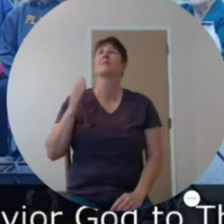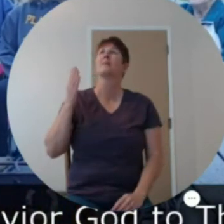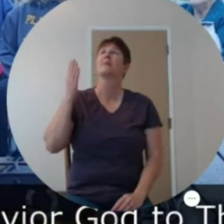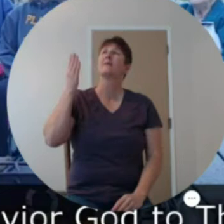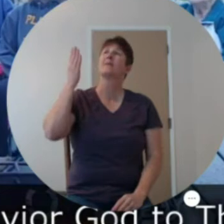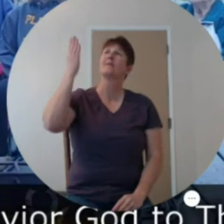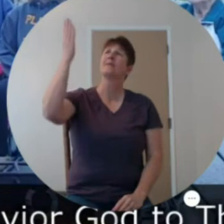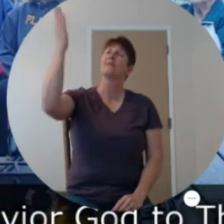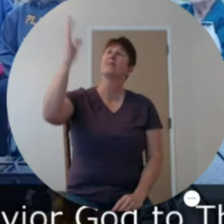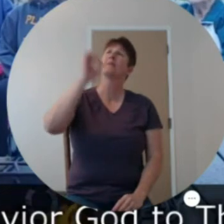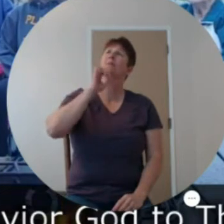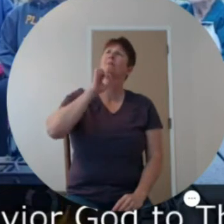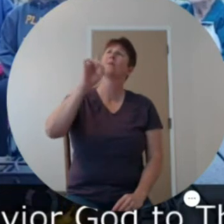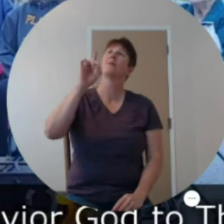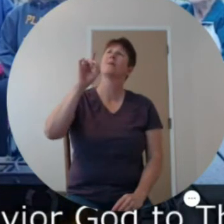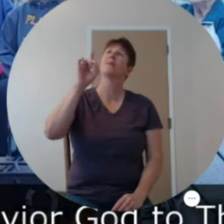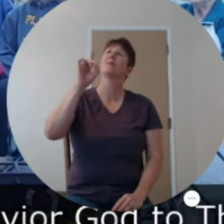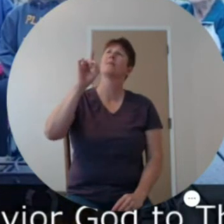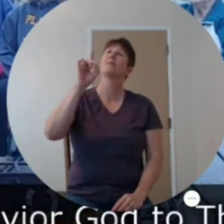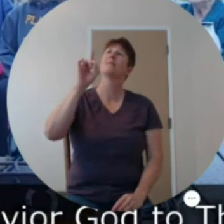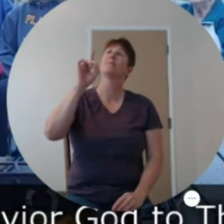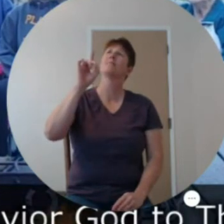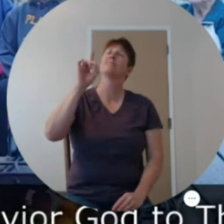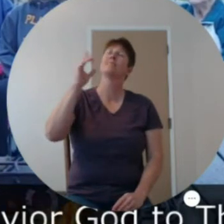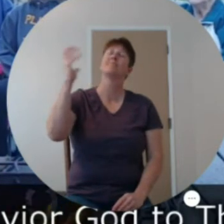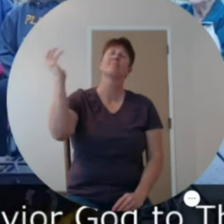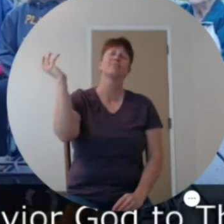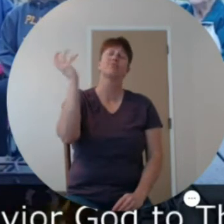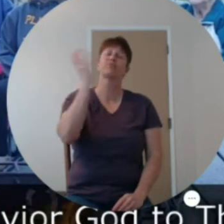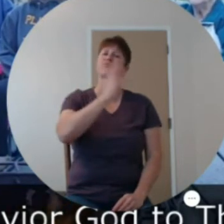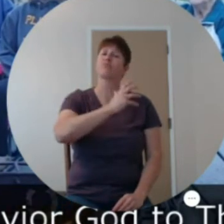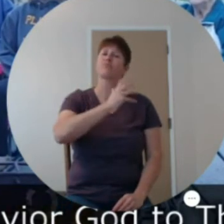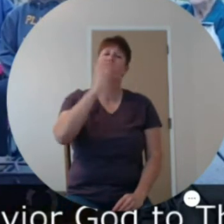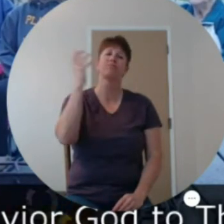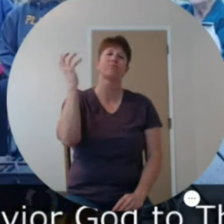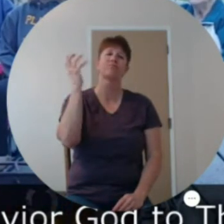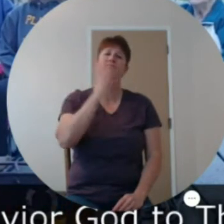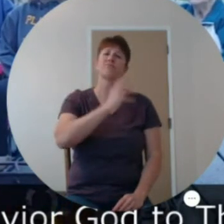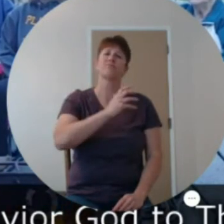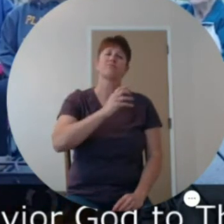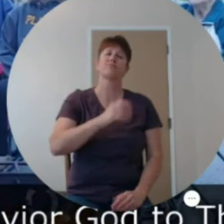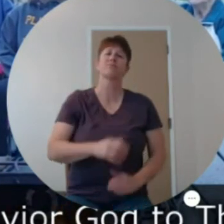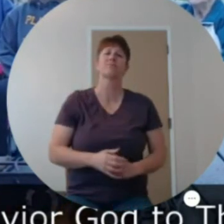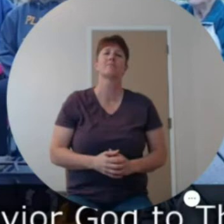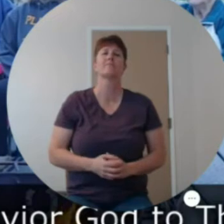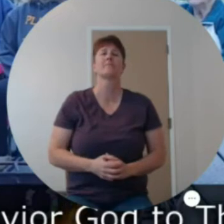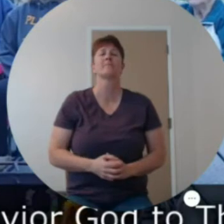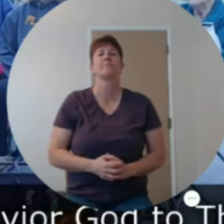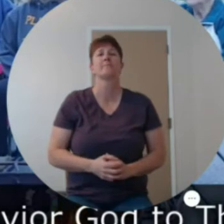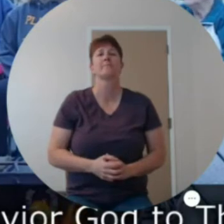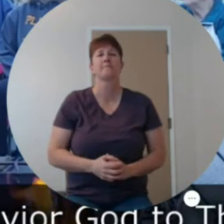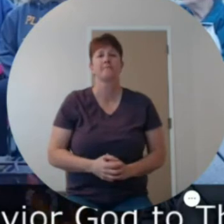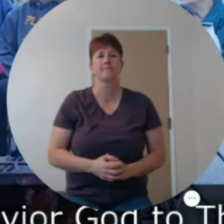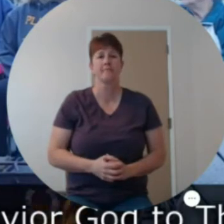how great Thou art.